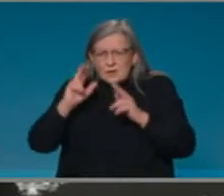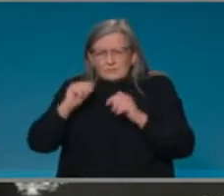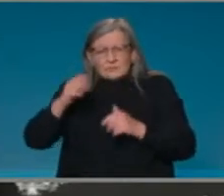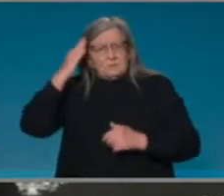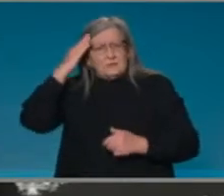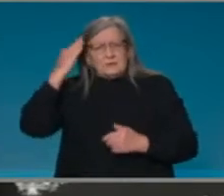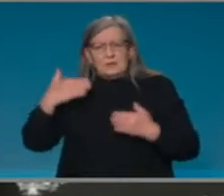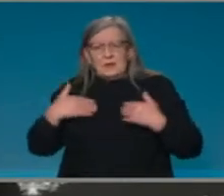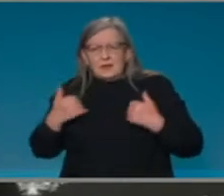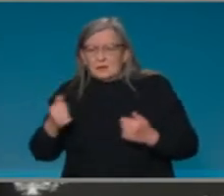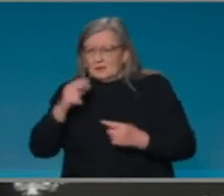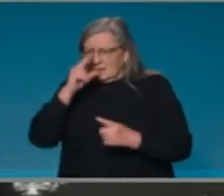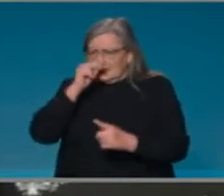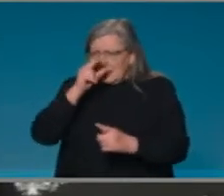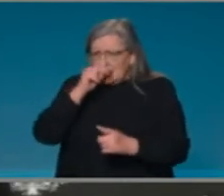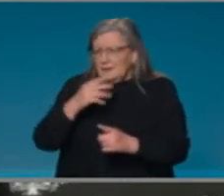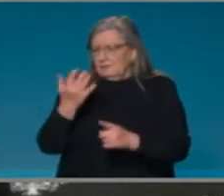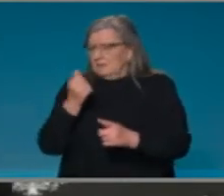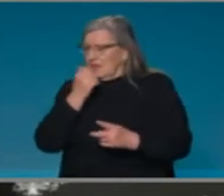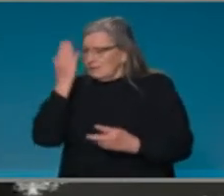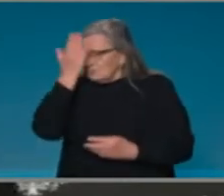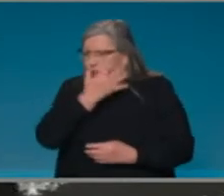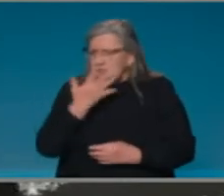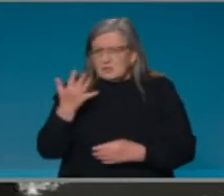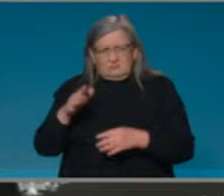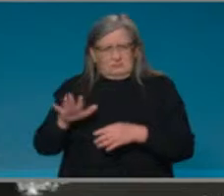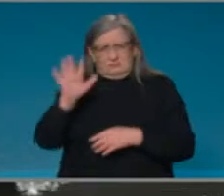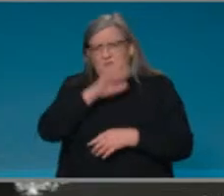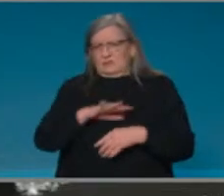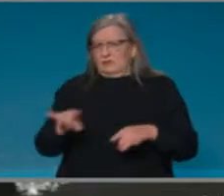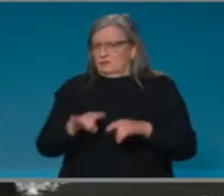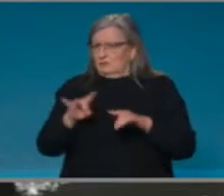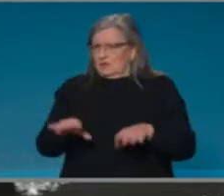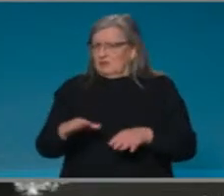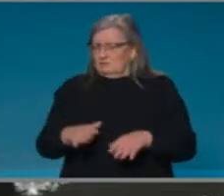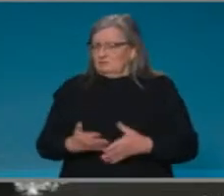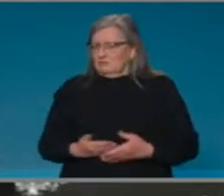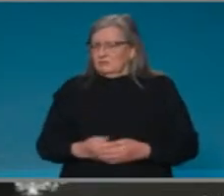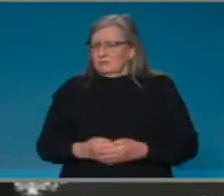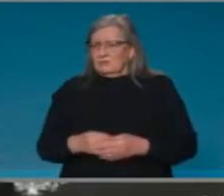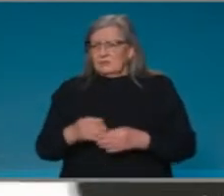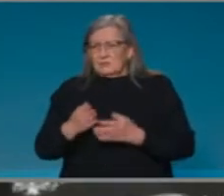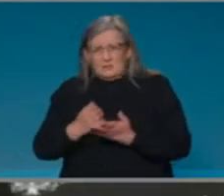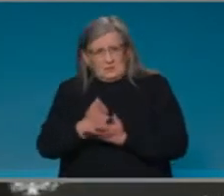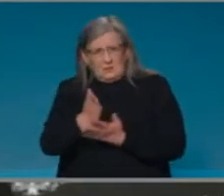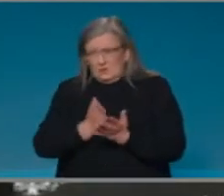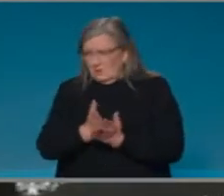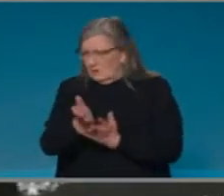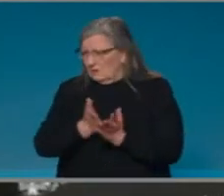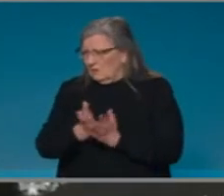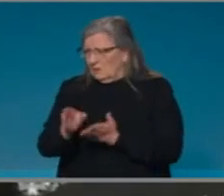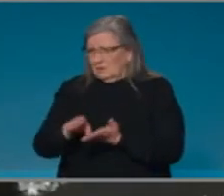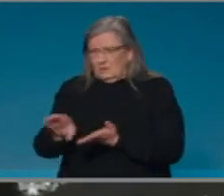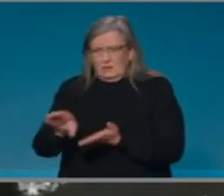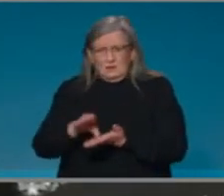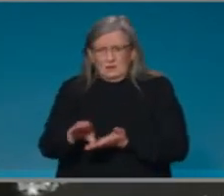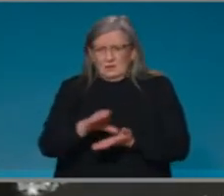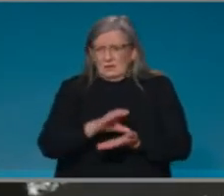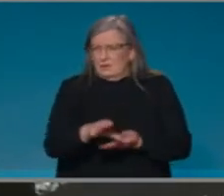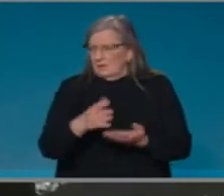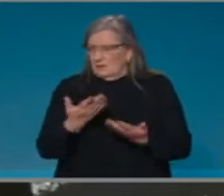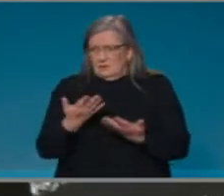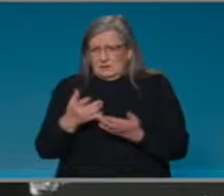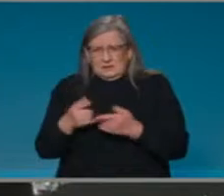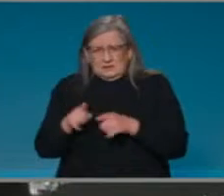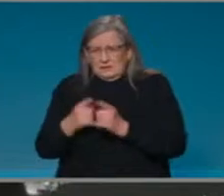Australians. And literally virtually every field in medicine is covered. It's just